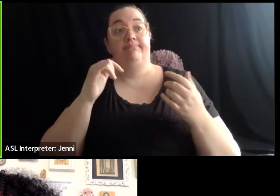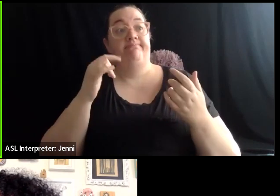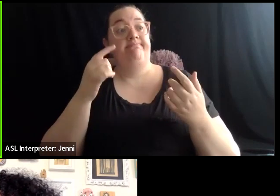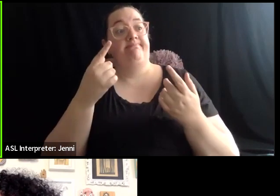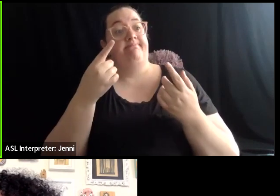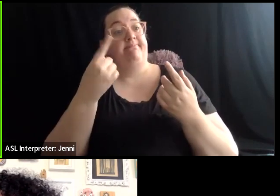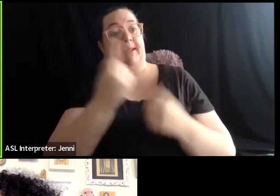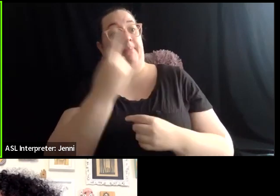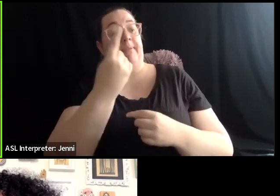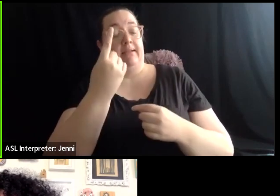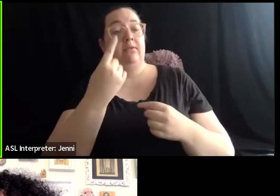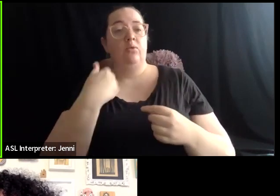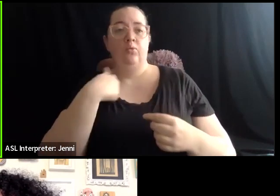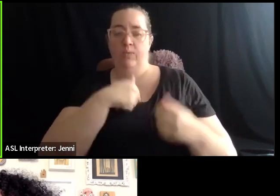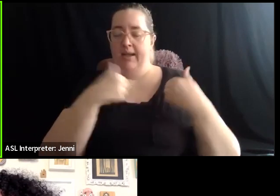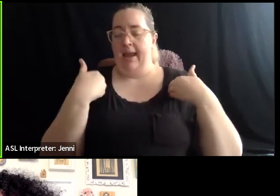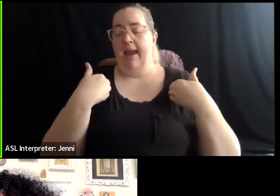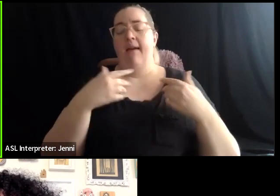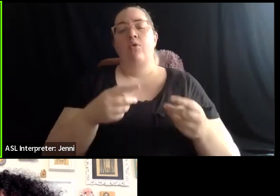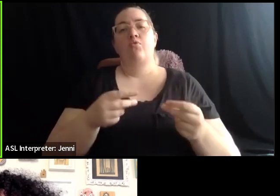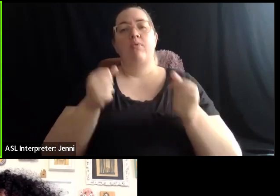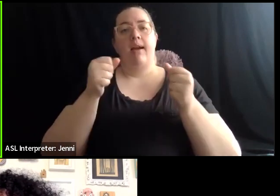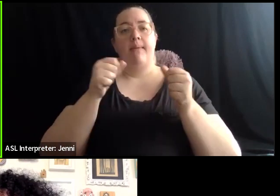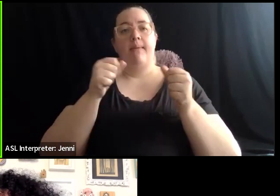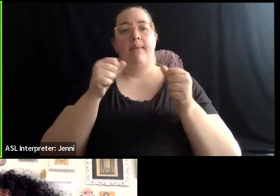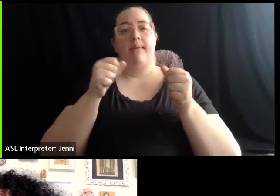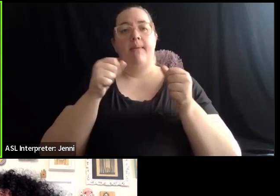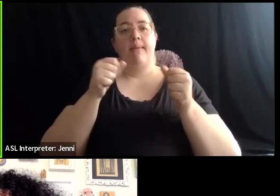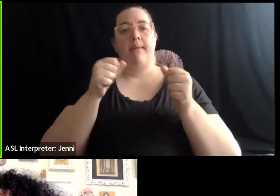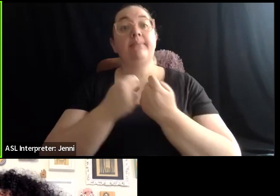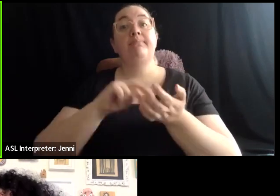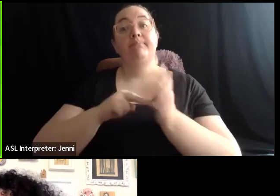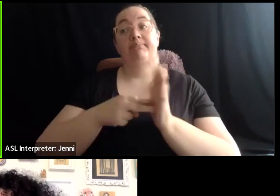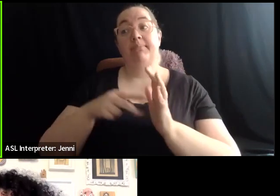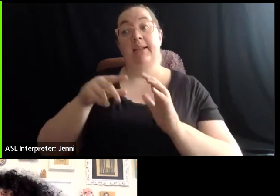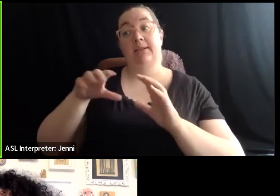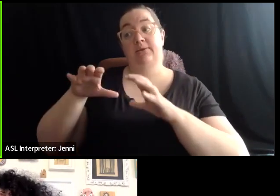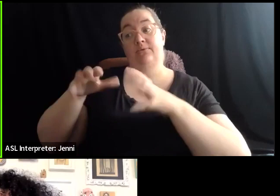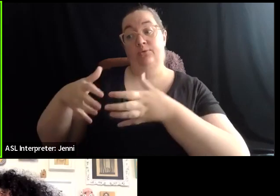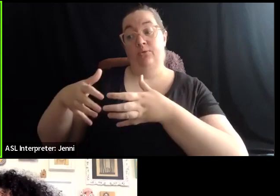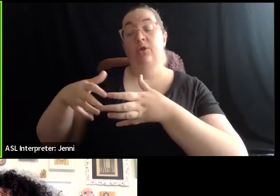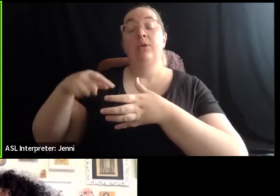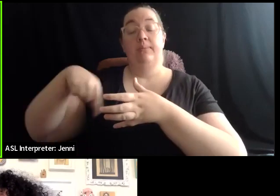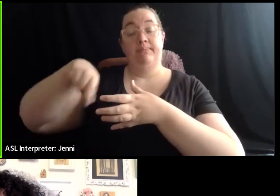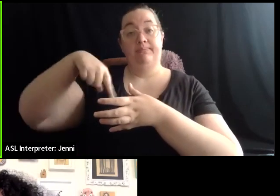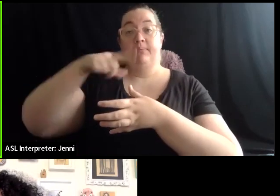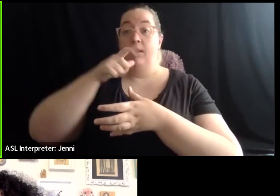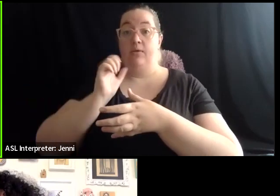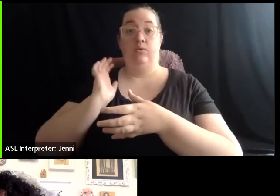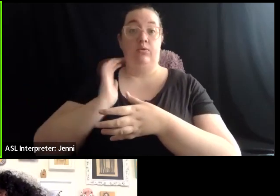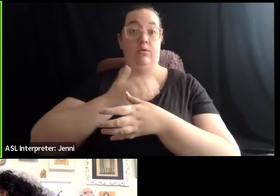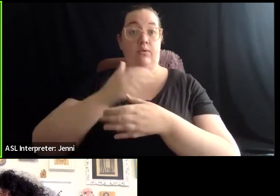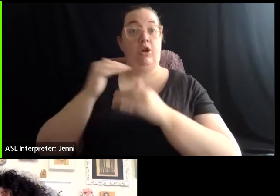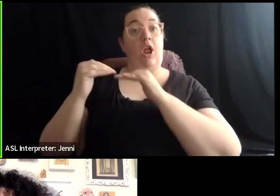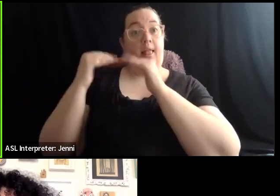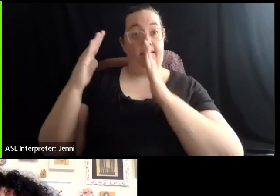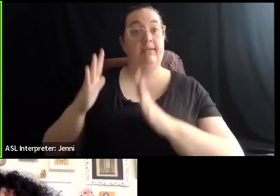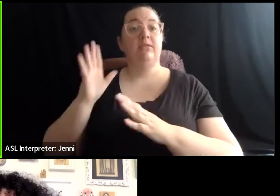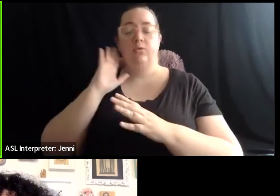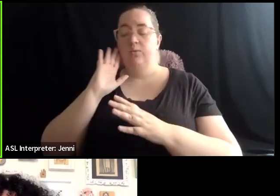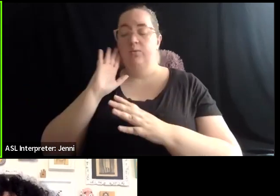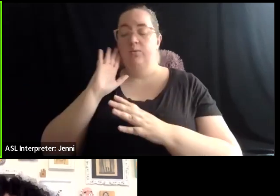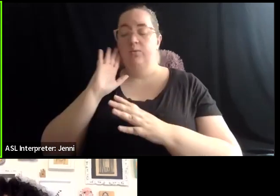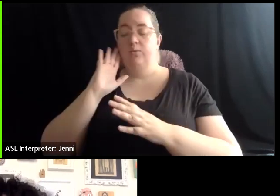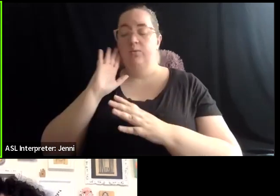rapid response team, which is a team of colleagues who have generously volunteered their time to address issues that may